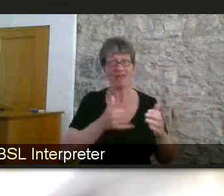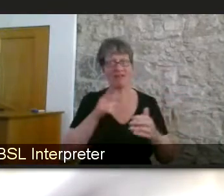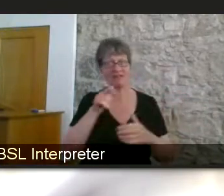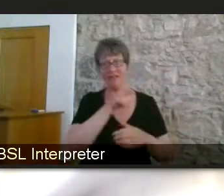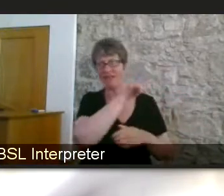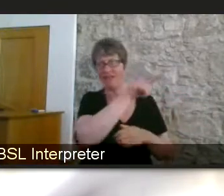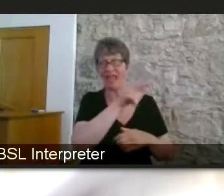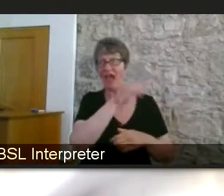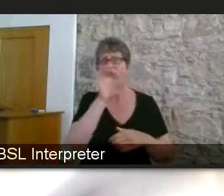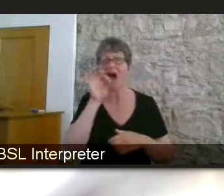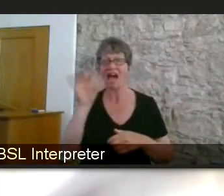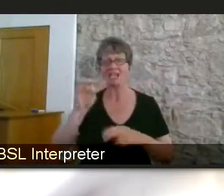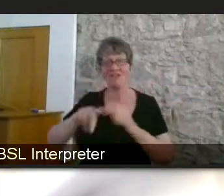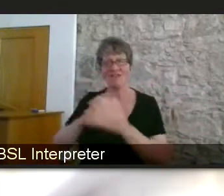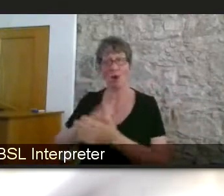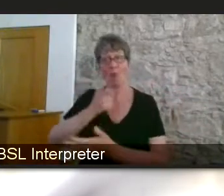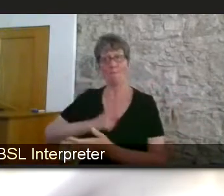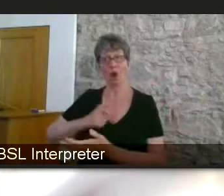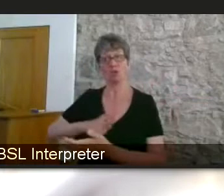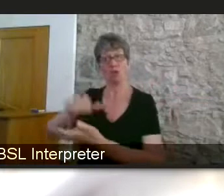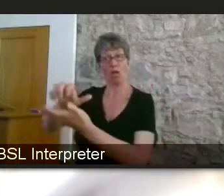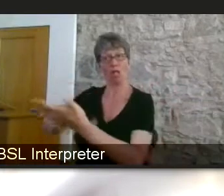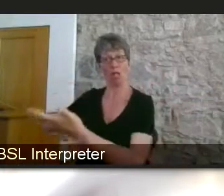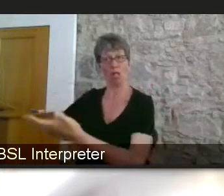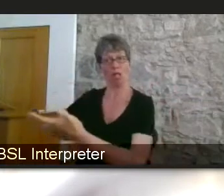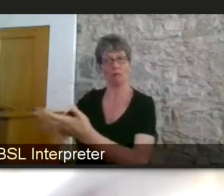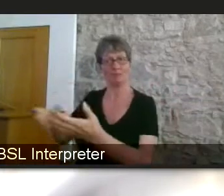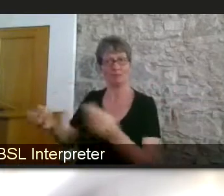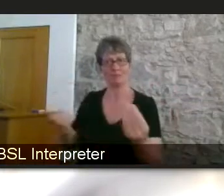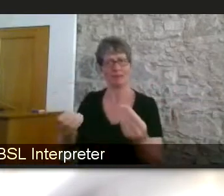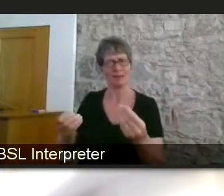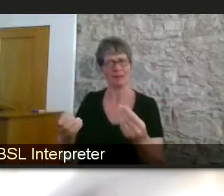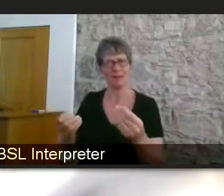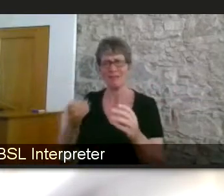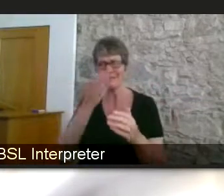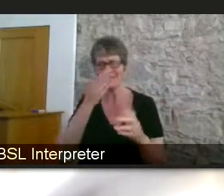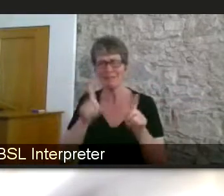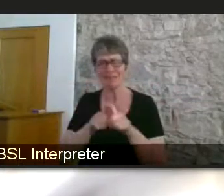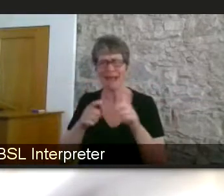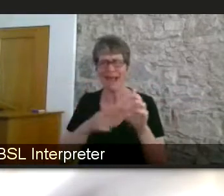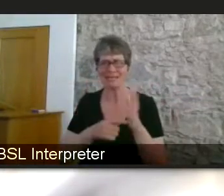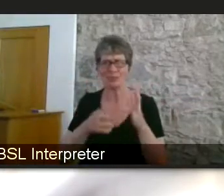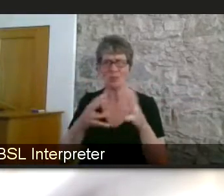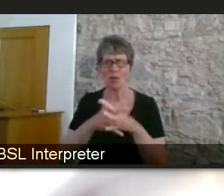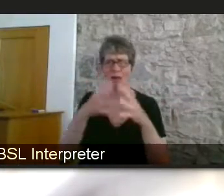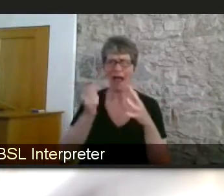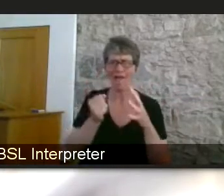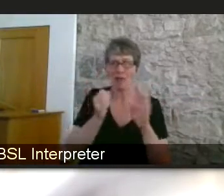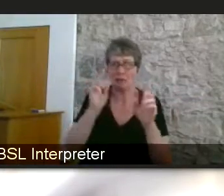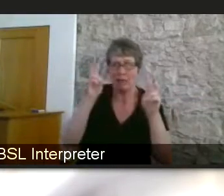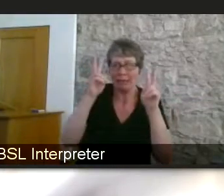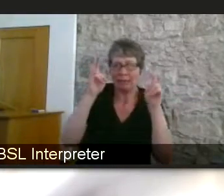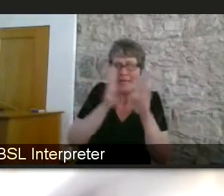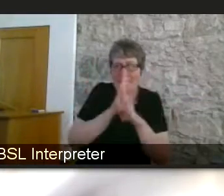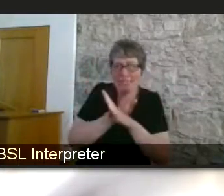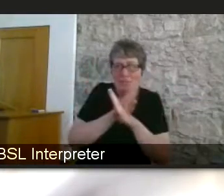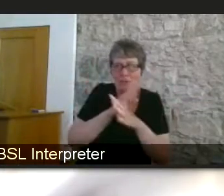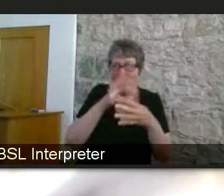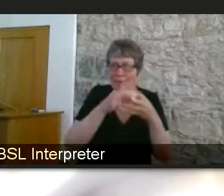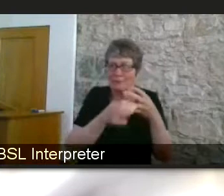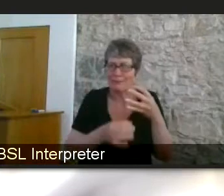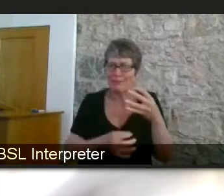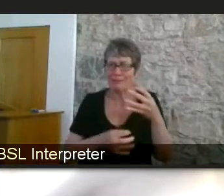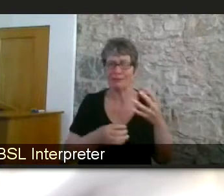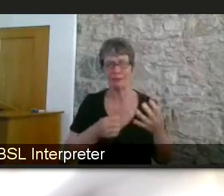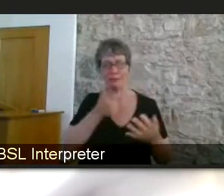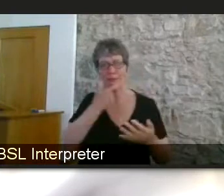and it gets very complicated because there's all these sort of secrets with access to work it's often not used by a lot of employers because they don't know about it